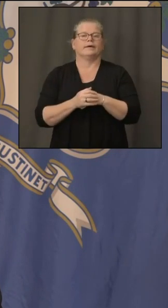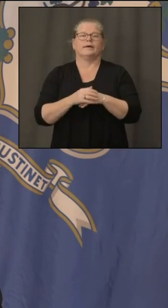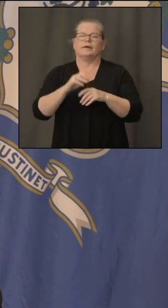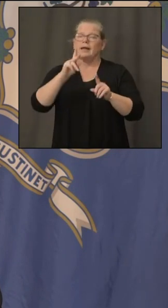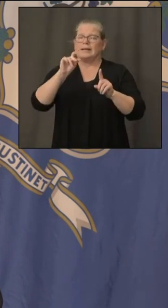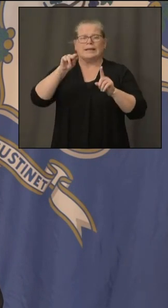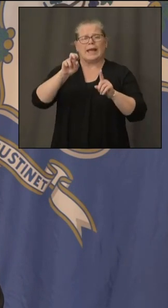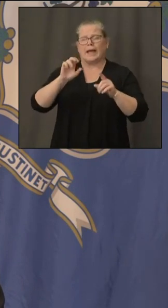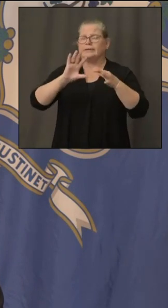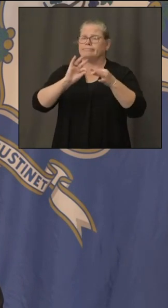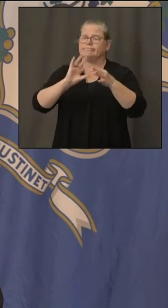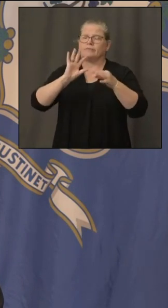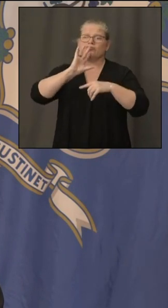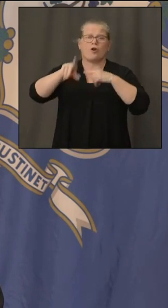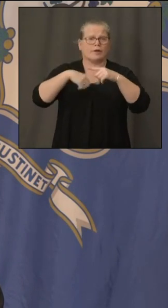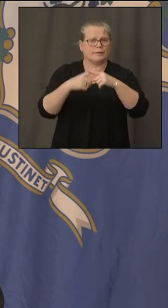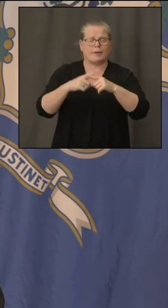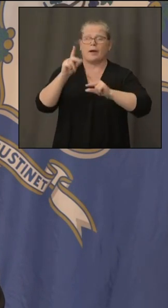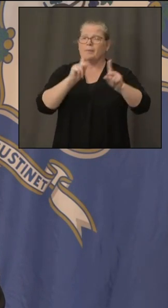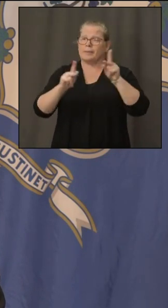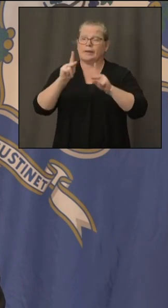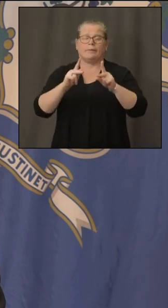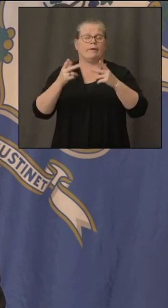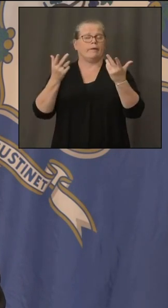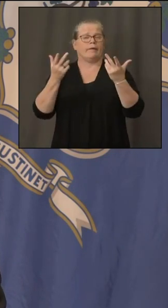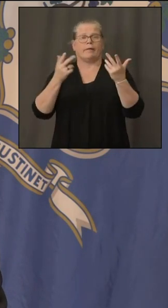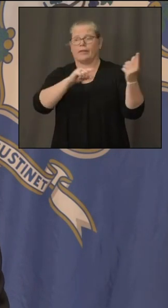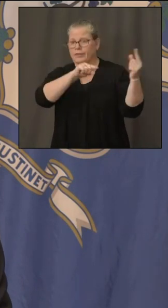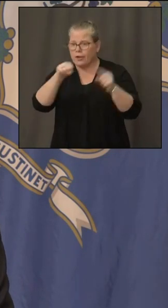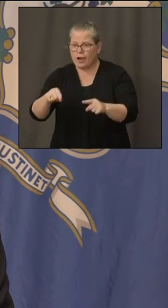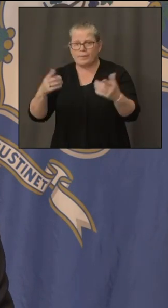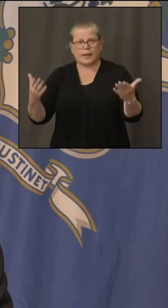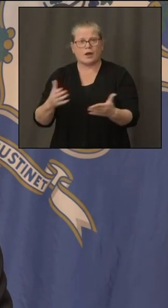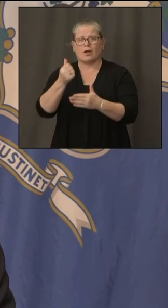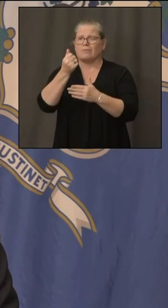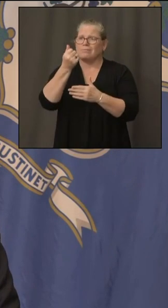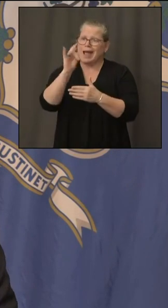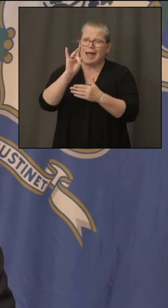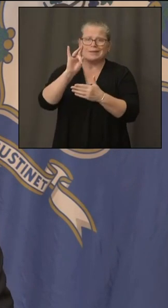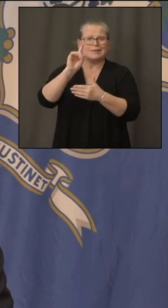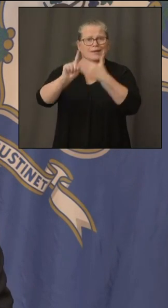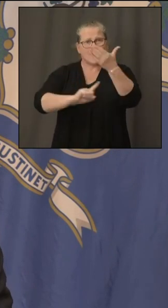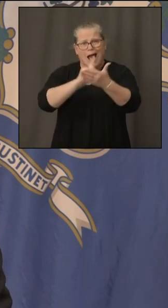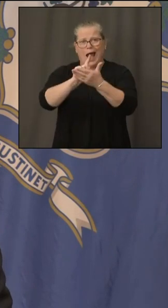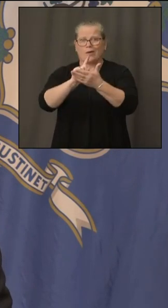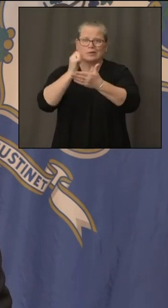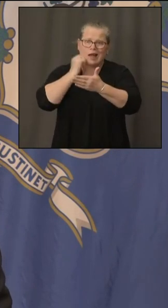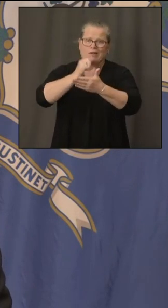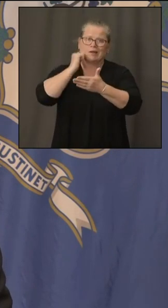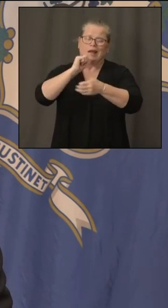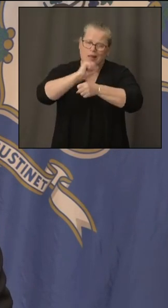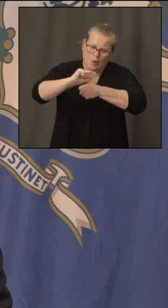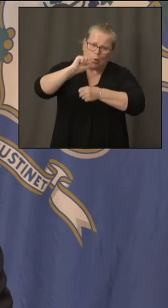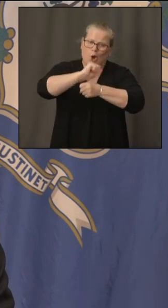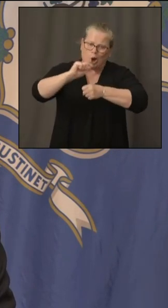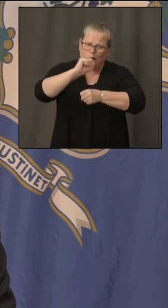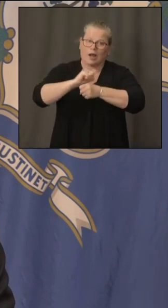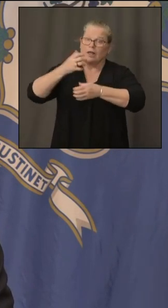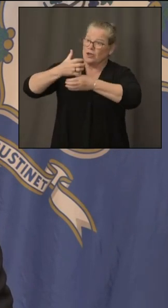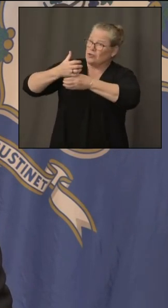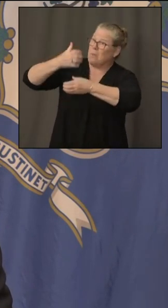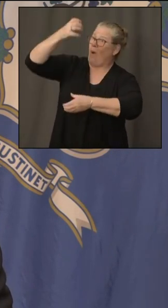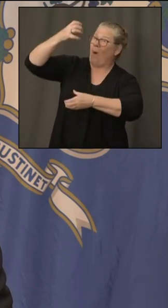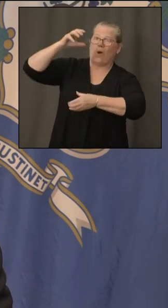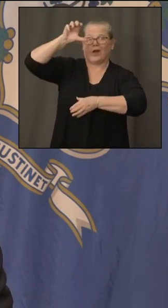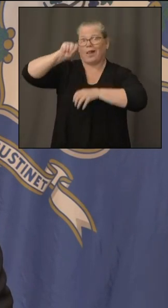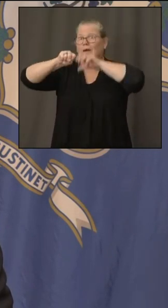far far away from um you know their families um climbing a pole sometimes wearing a mask taking care of what we got to do i